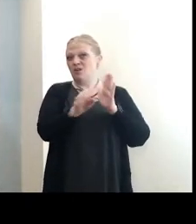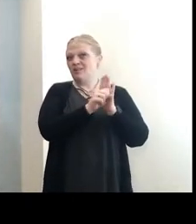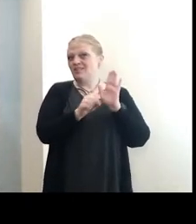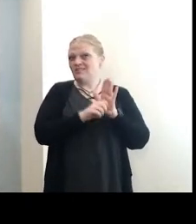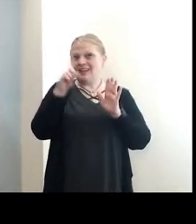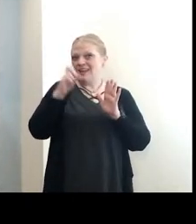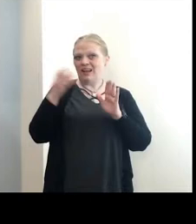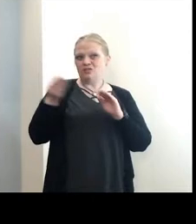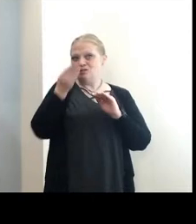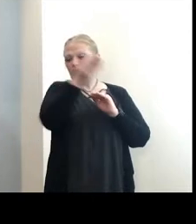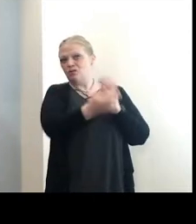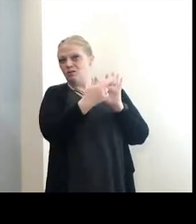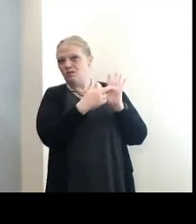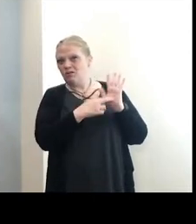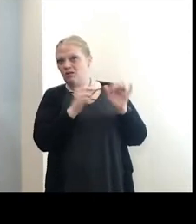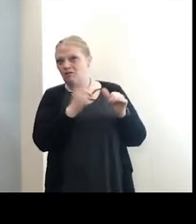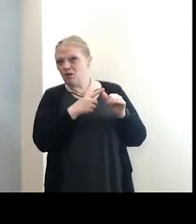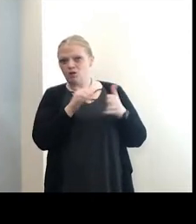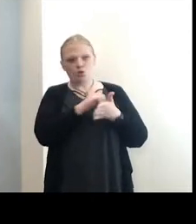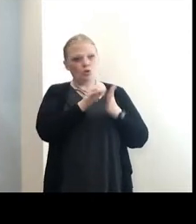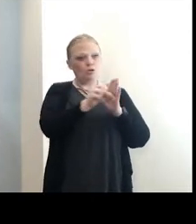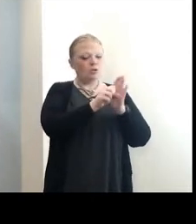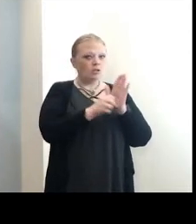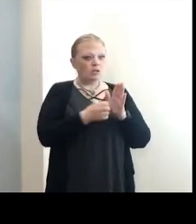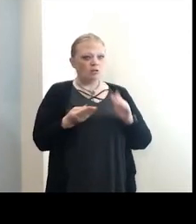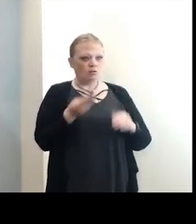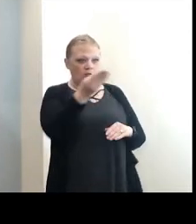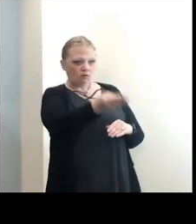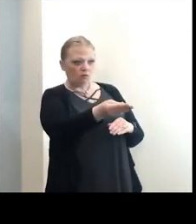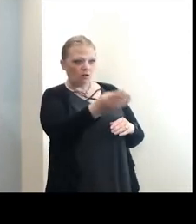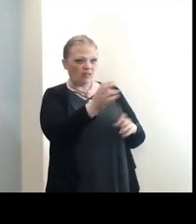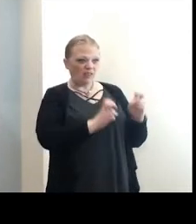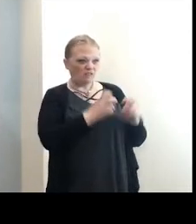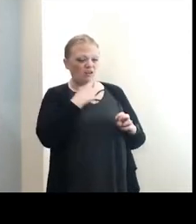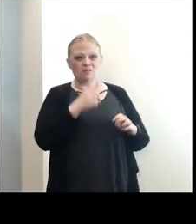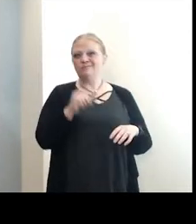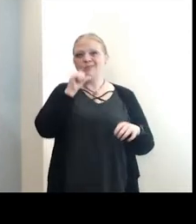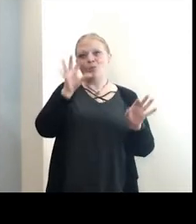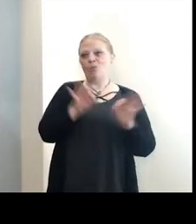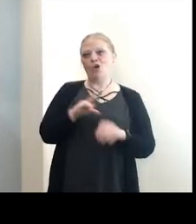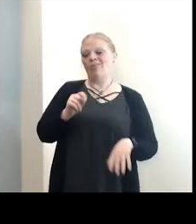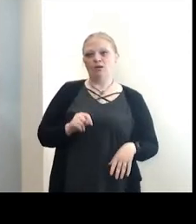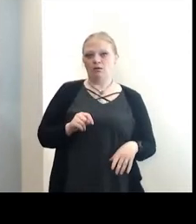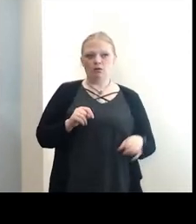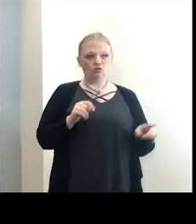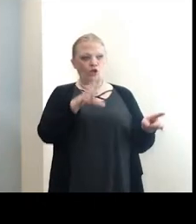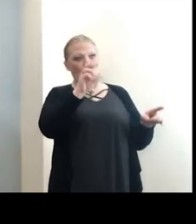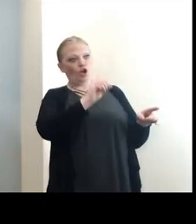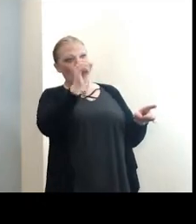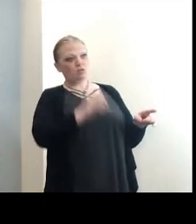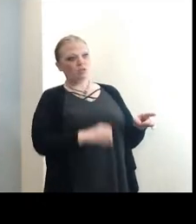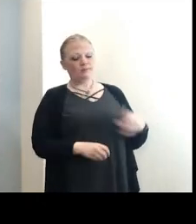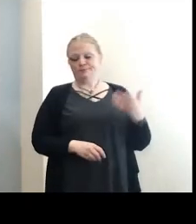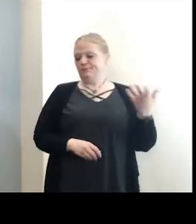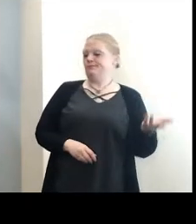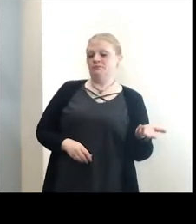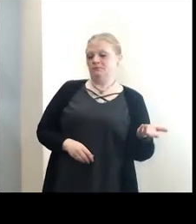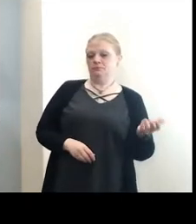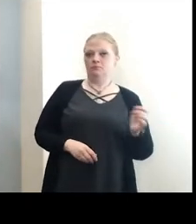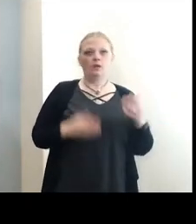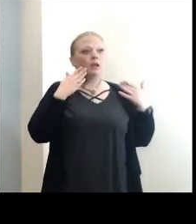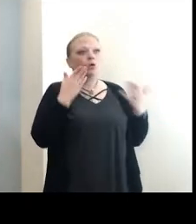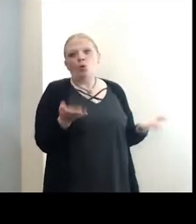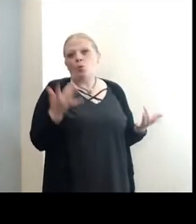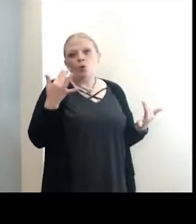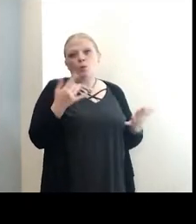guidance beforehand. New York State might issue the guidance and the fair might say it's not worth it. It might say you can only have 30% there. I don't know. We're waiting